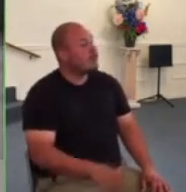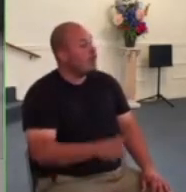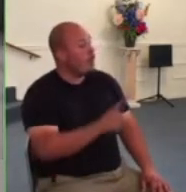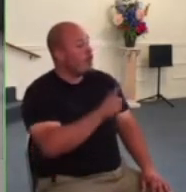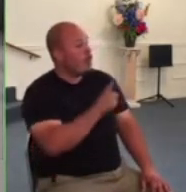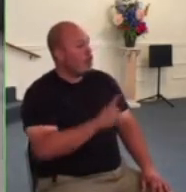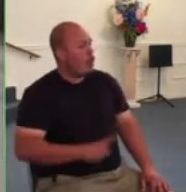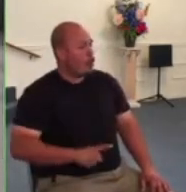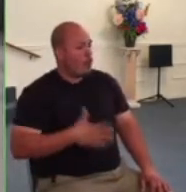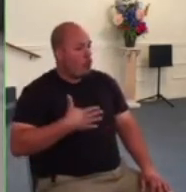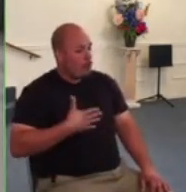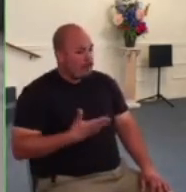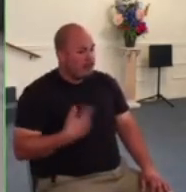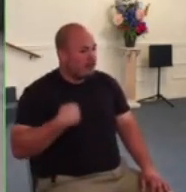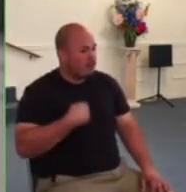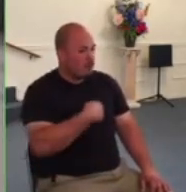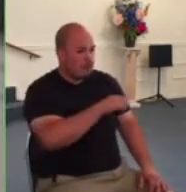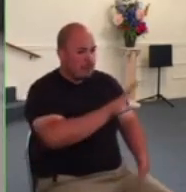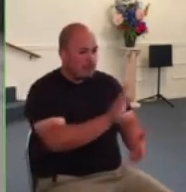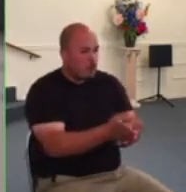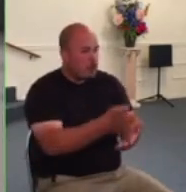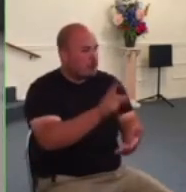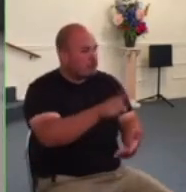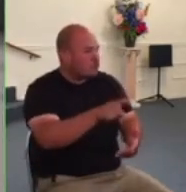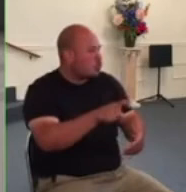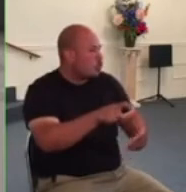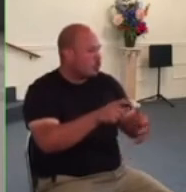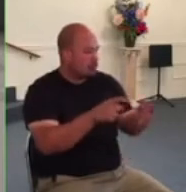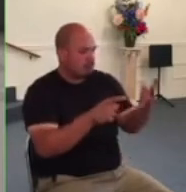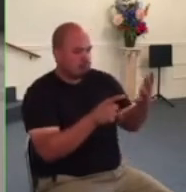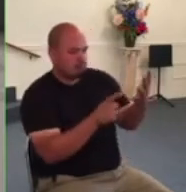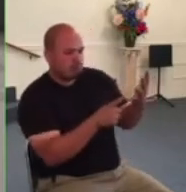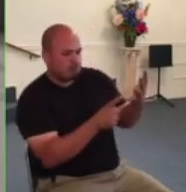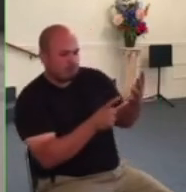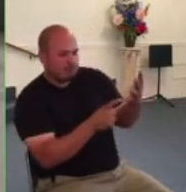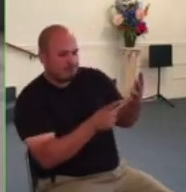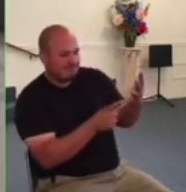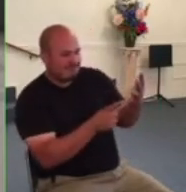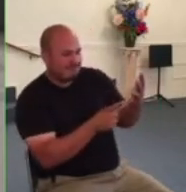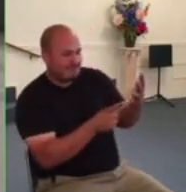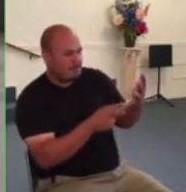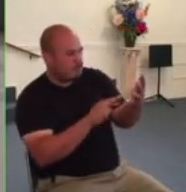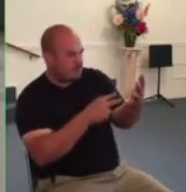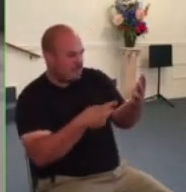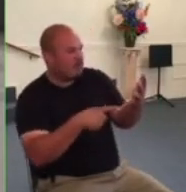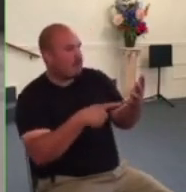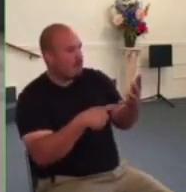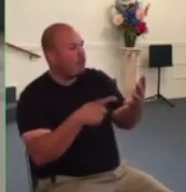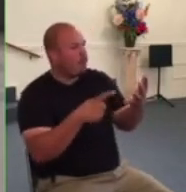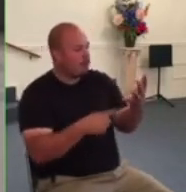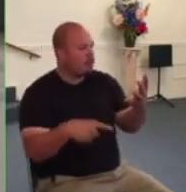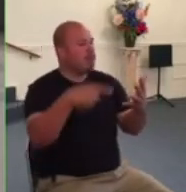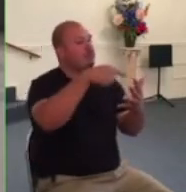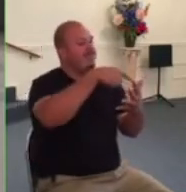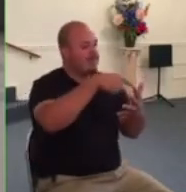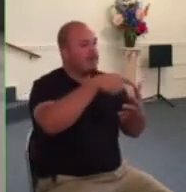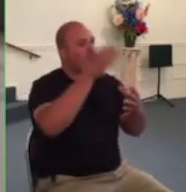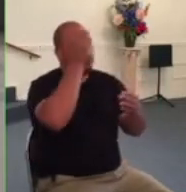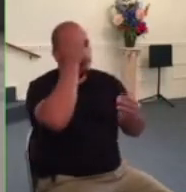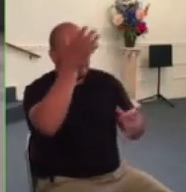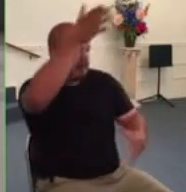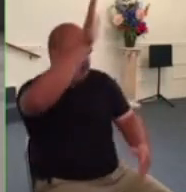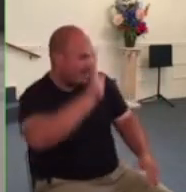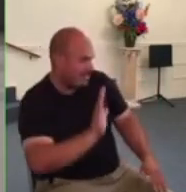in this country in our lifetimes but if we do you'll know what to do may the lord grant